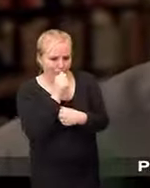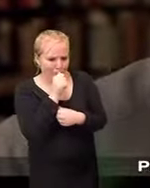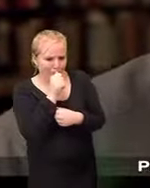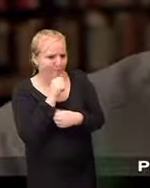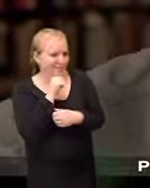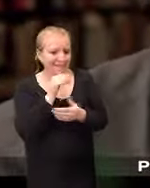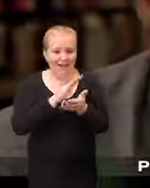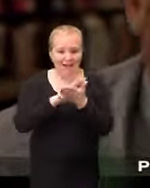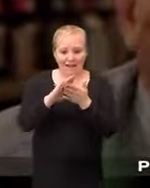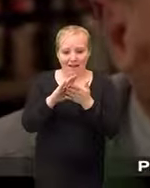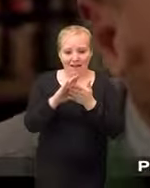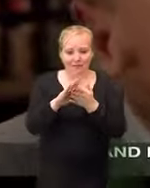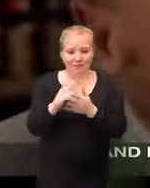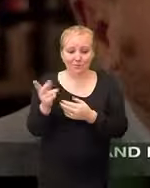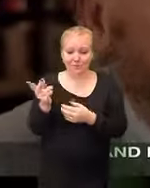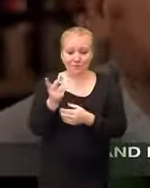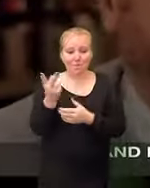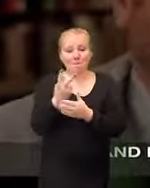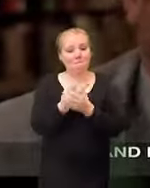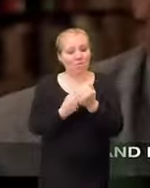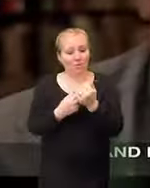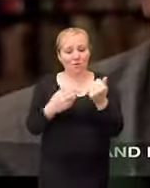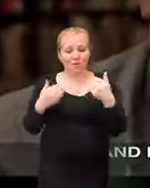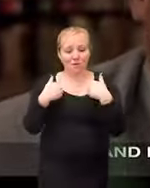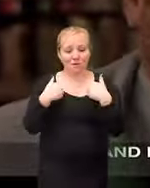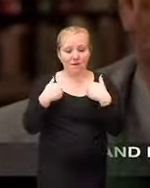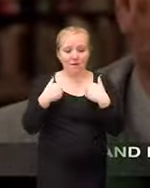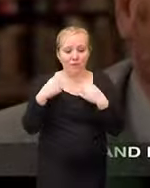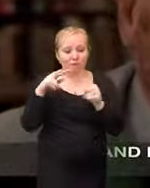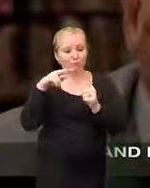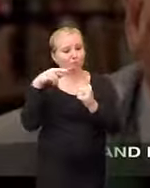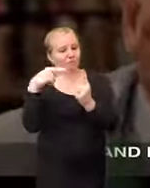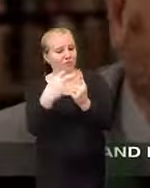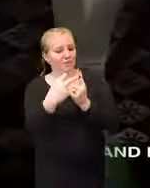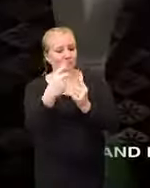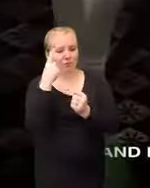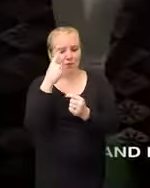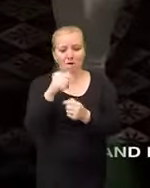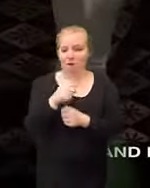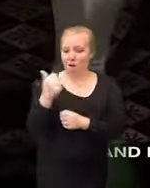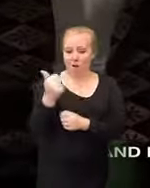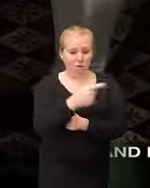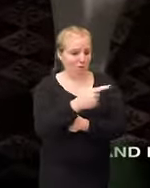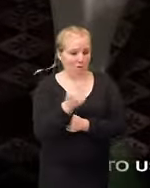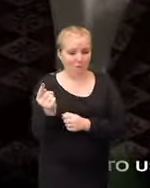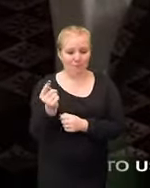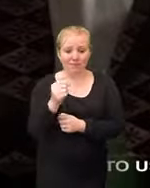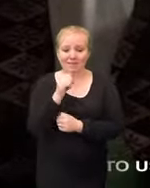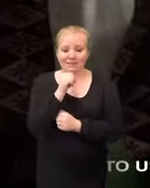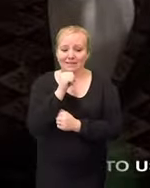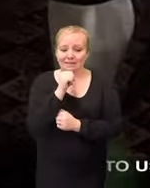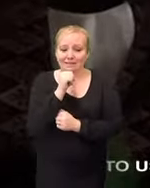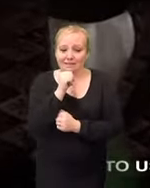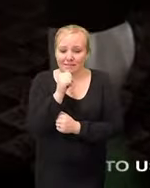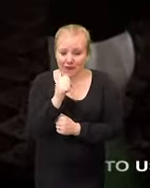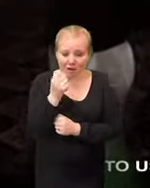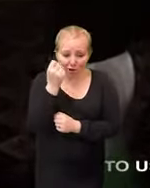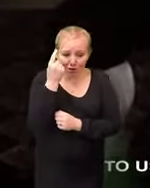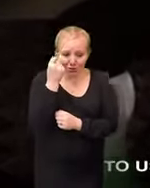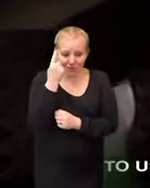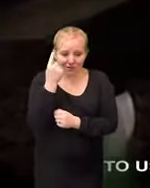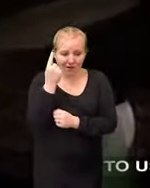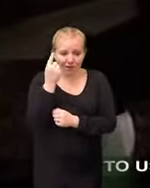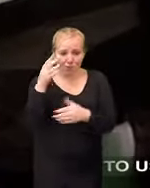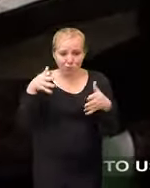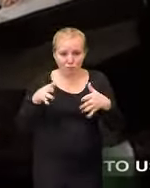and not open and not very genteel they're kind of crabbed to